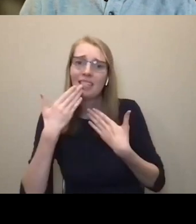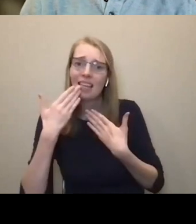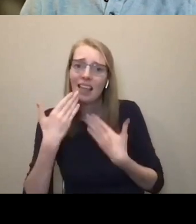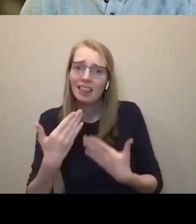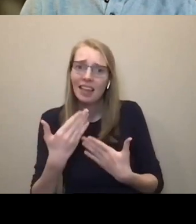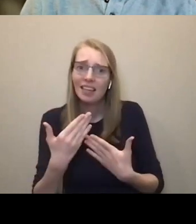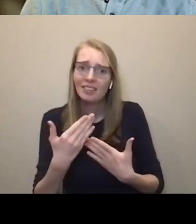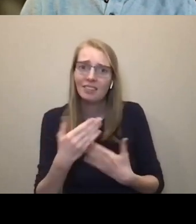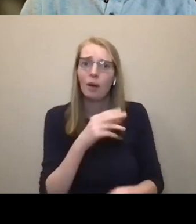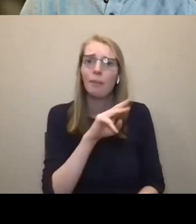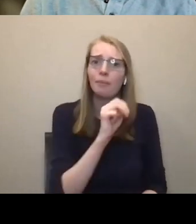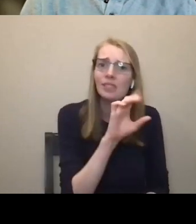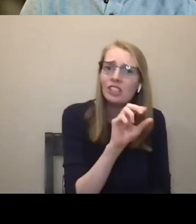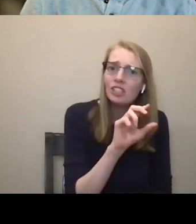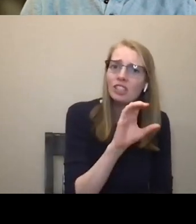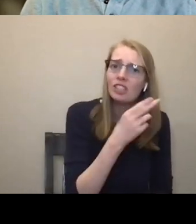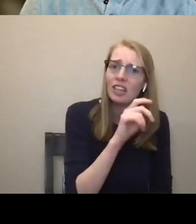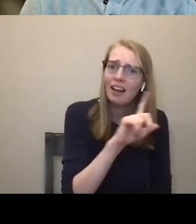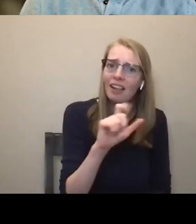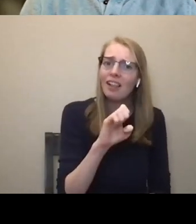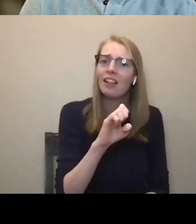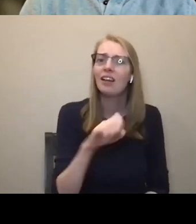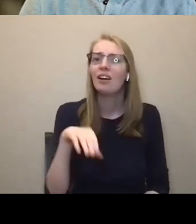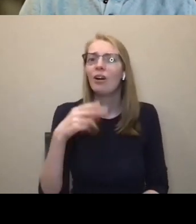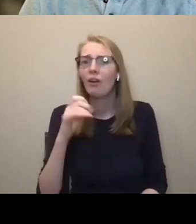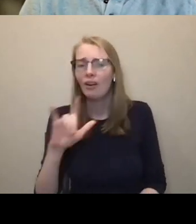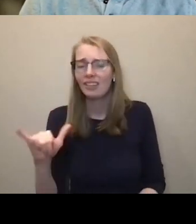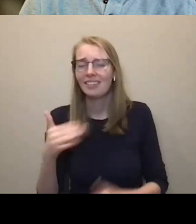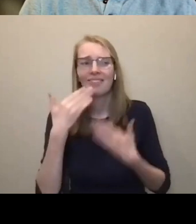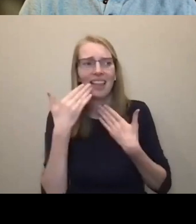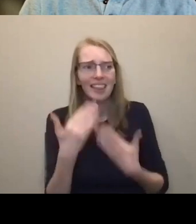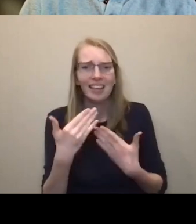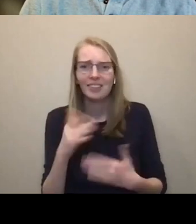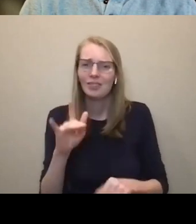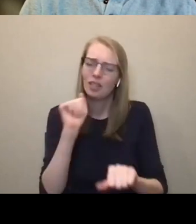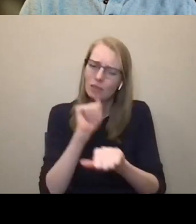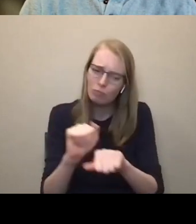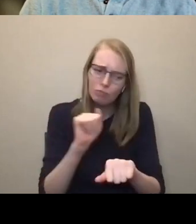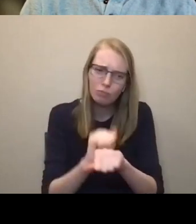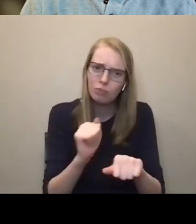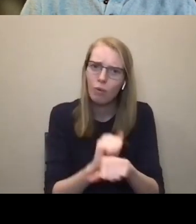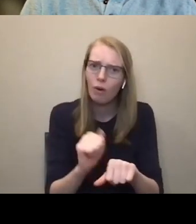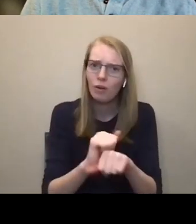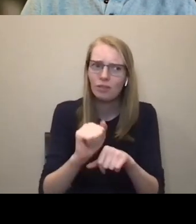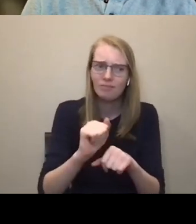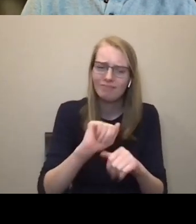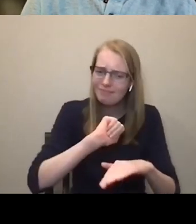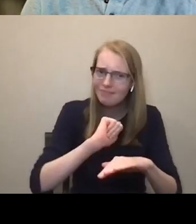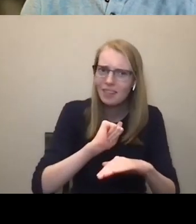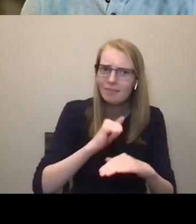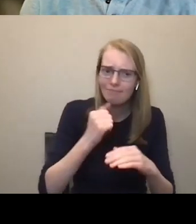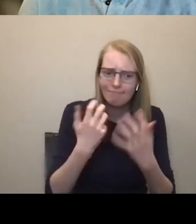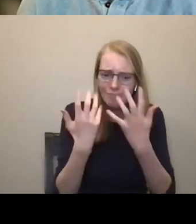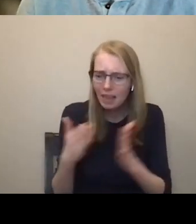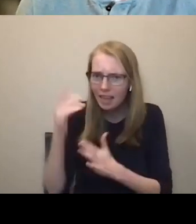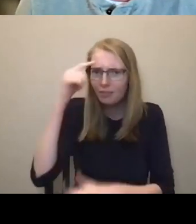Michelle and Holly for, uh, for their input into, um, uh, presentation. I, I think it's fascinating. I, I, I'm always